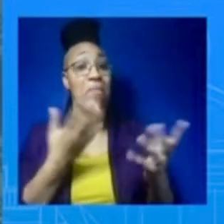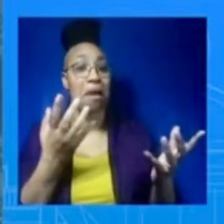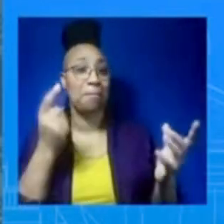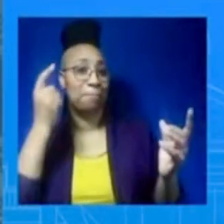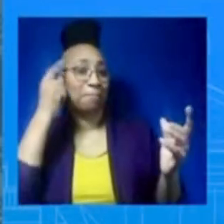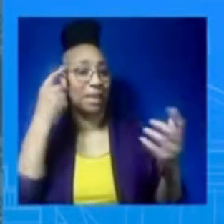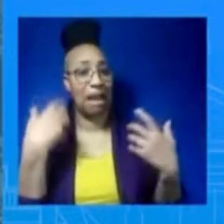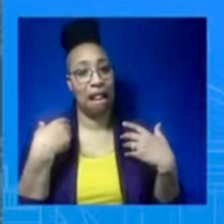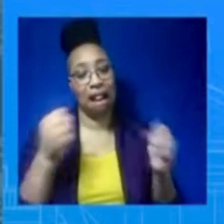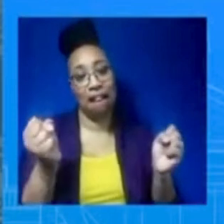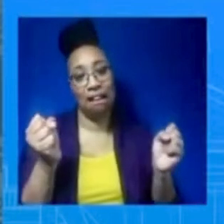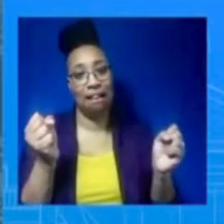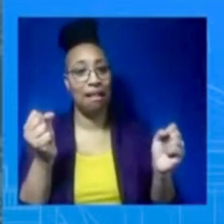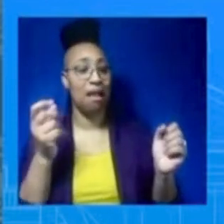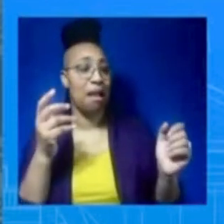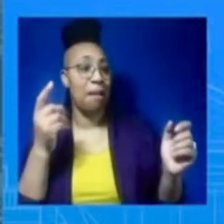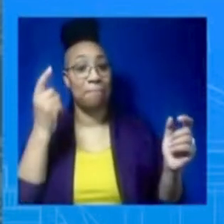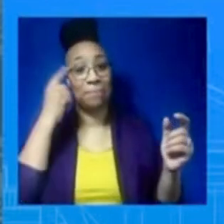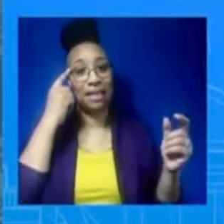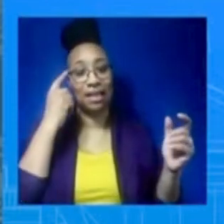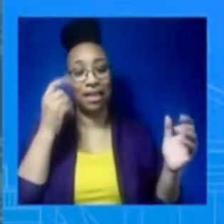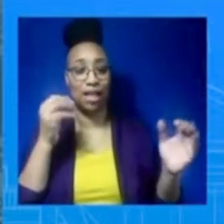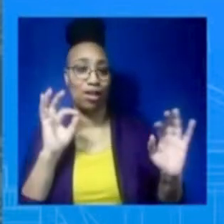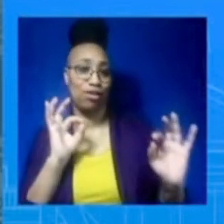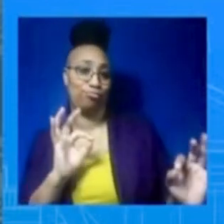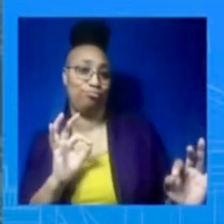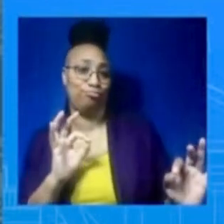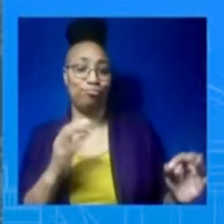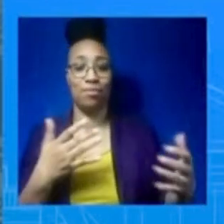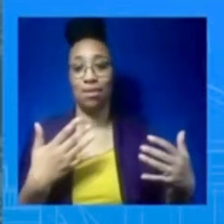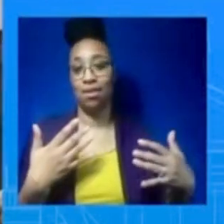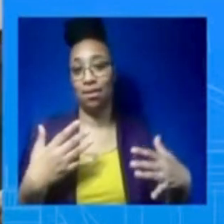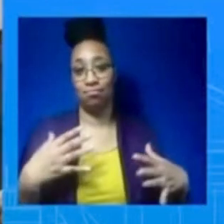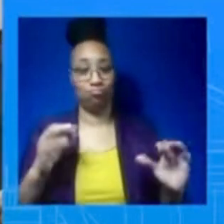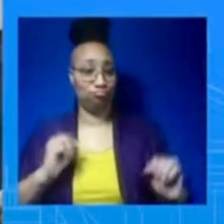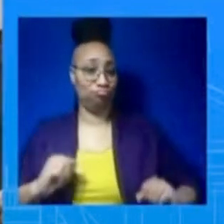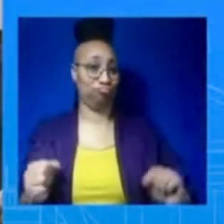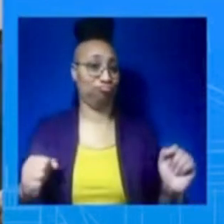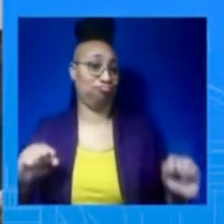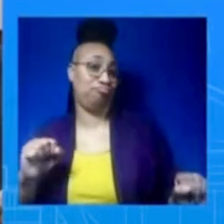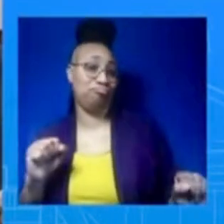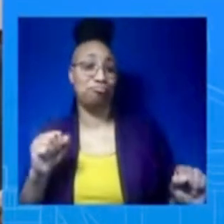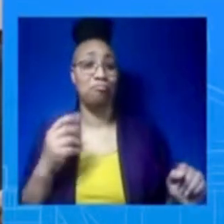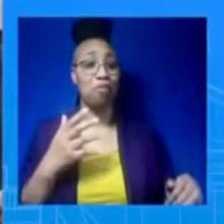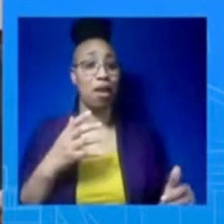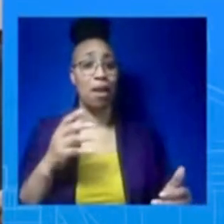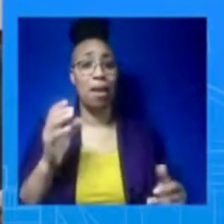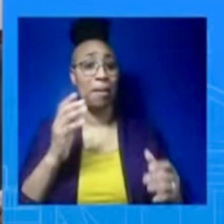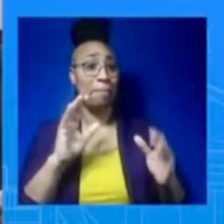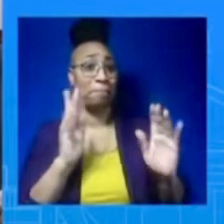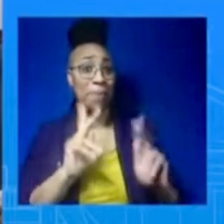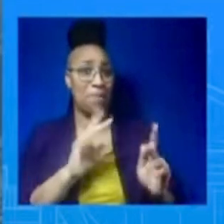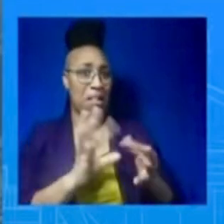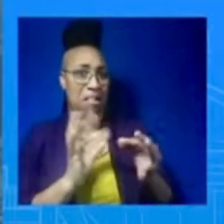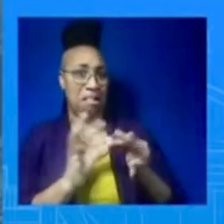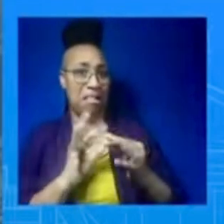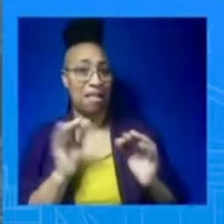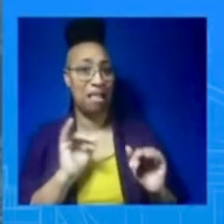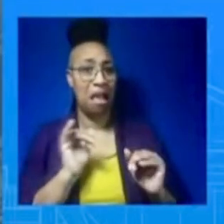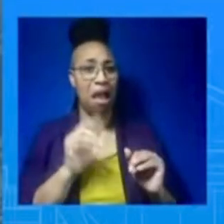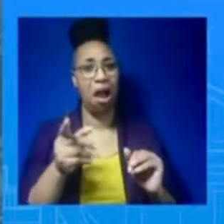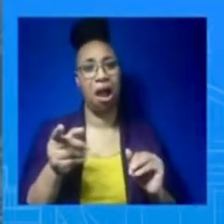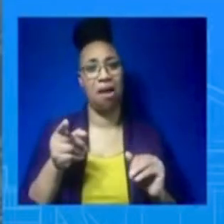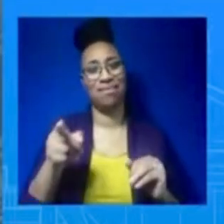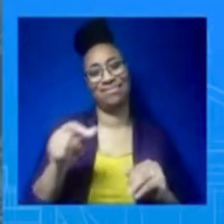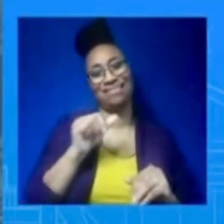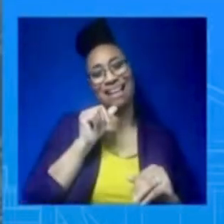that needs to be addressed by... Right. I don't to bring it up because you brought it up. I'm going say something. Just give me a second. I have something